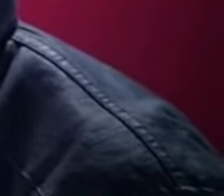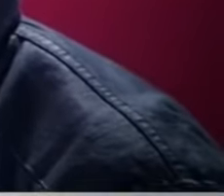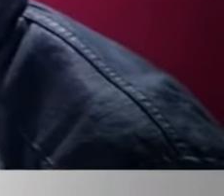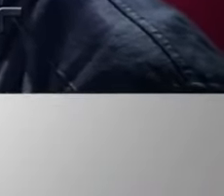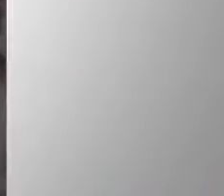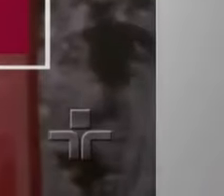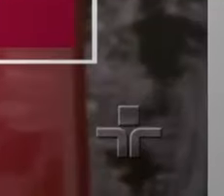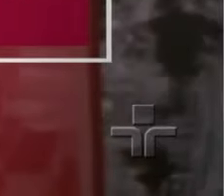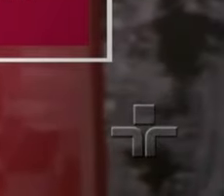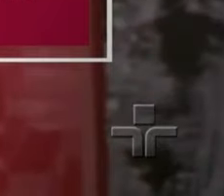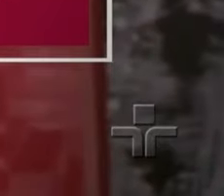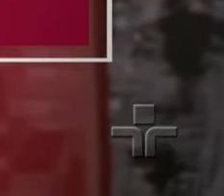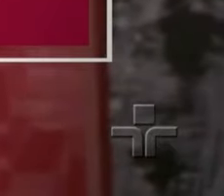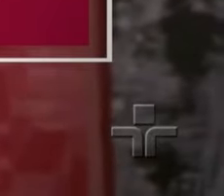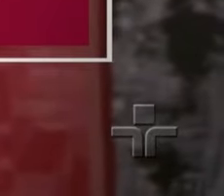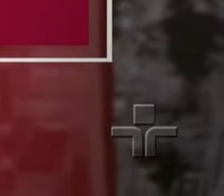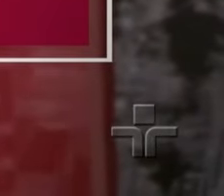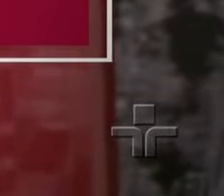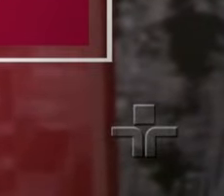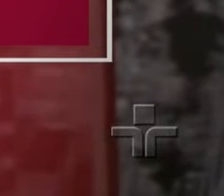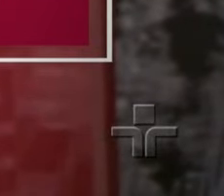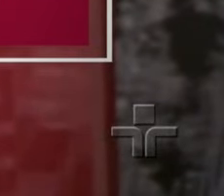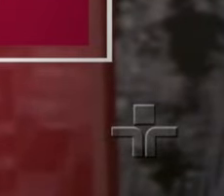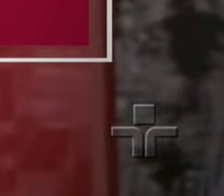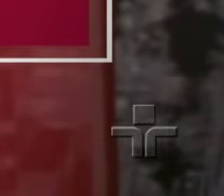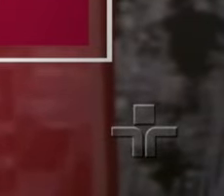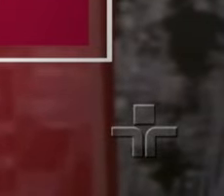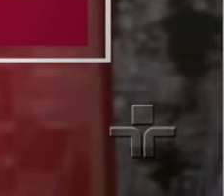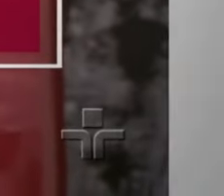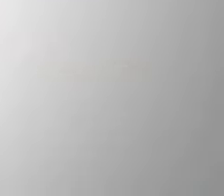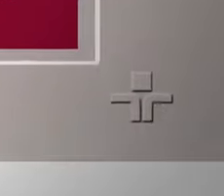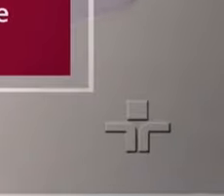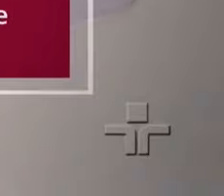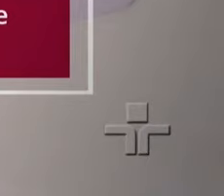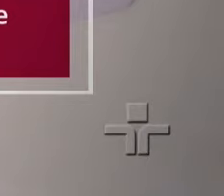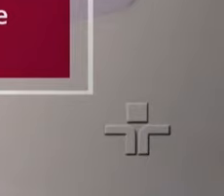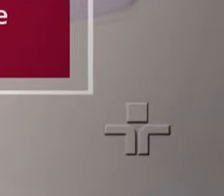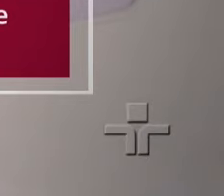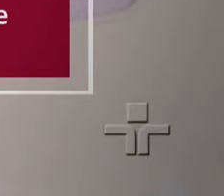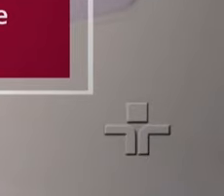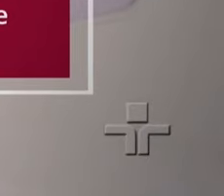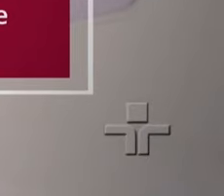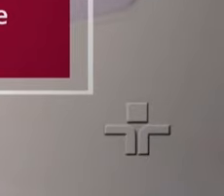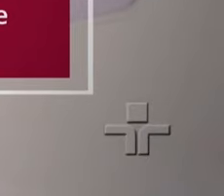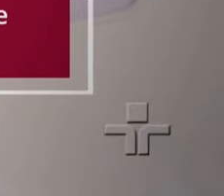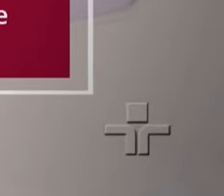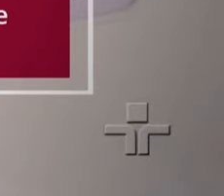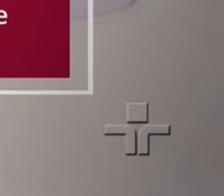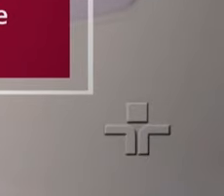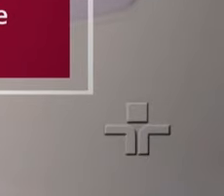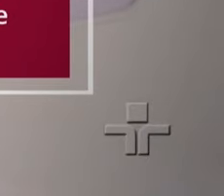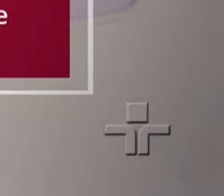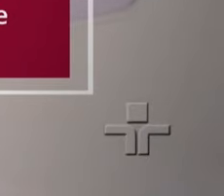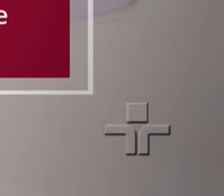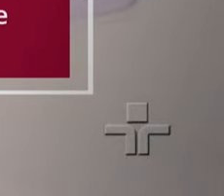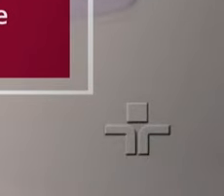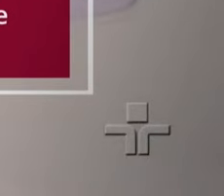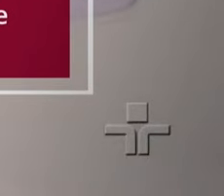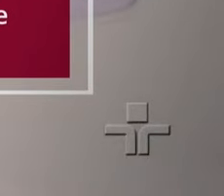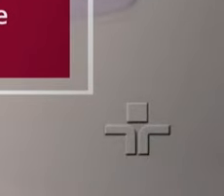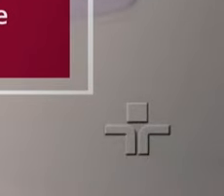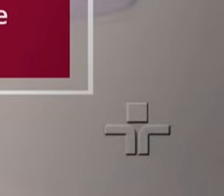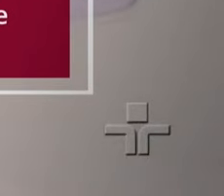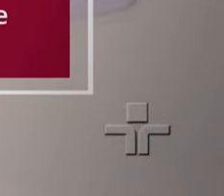has already become doesn't matter anymore. And the pursuit for everyone is single. What is fiction for?